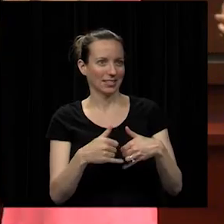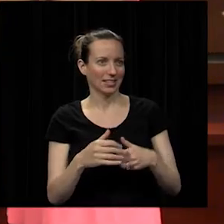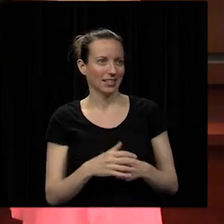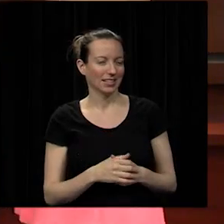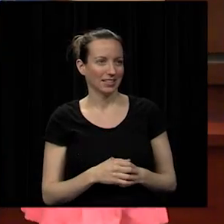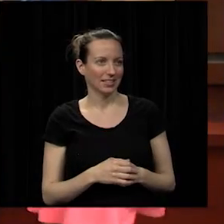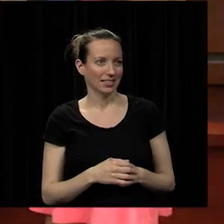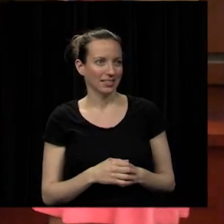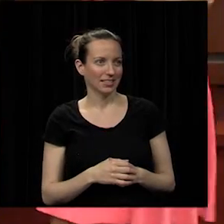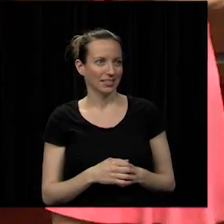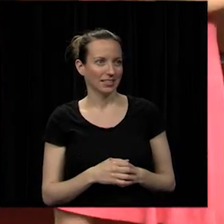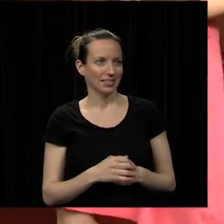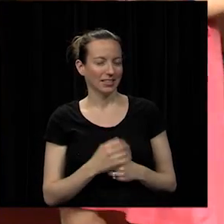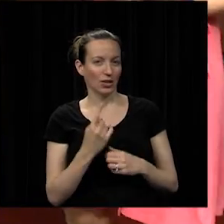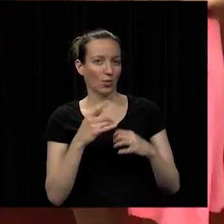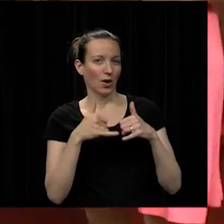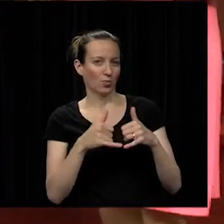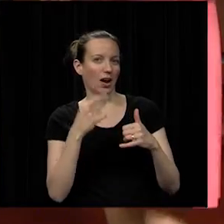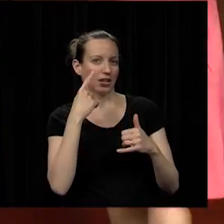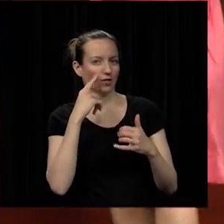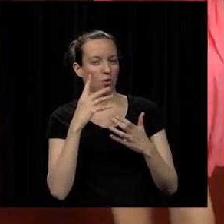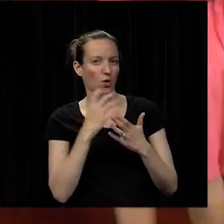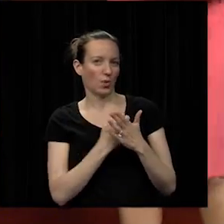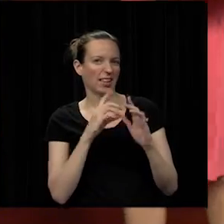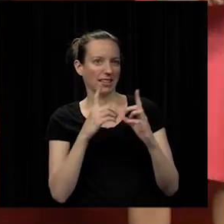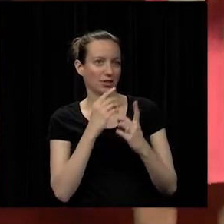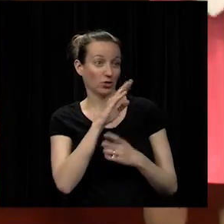one of the prizes from the for winning the district b